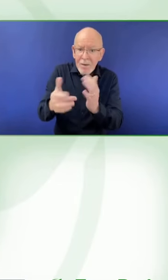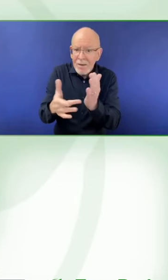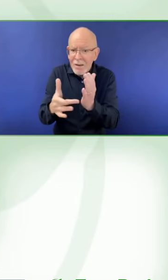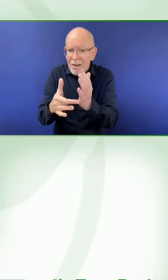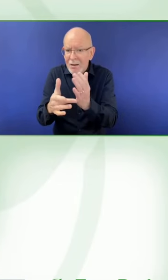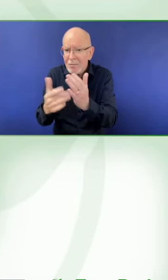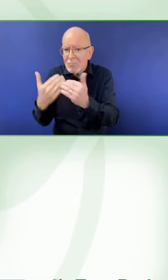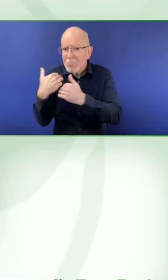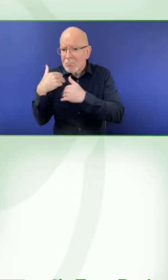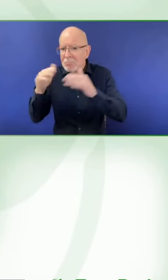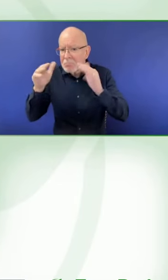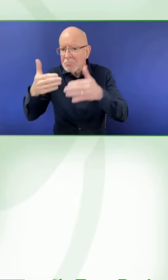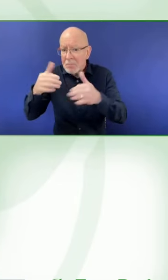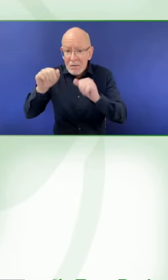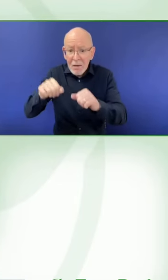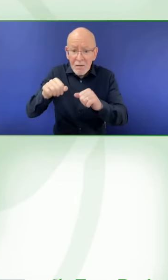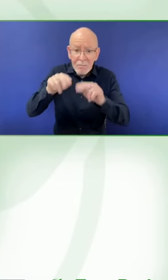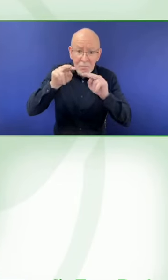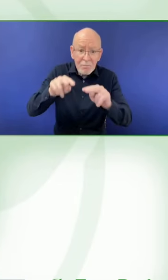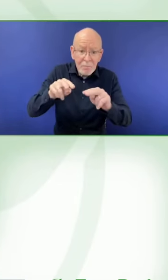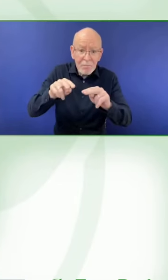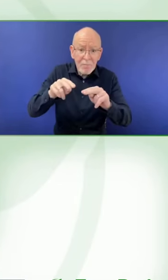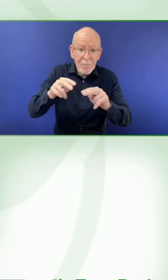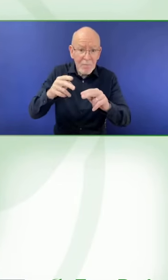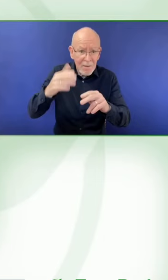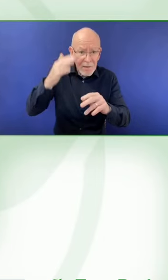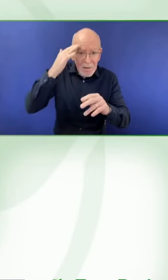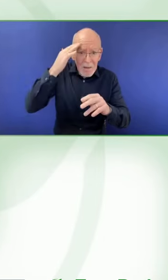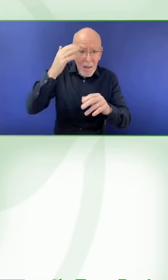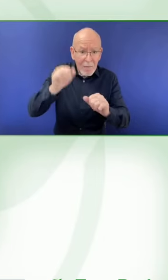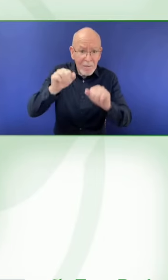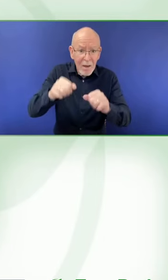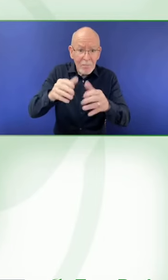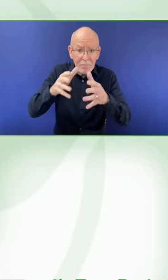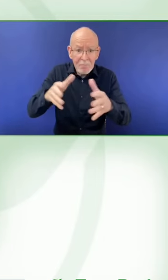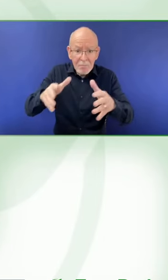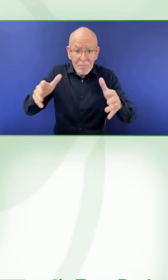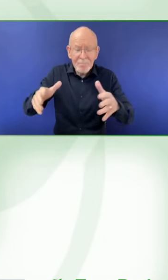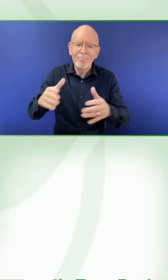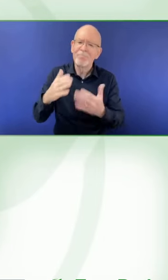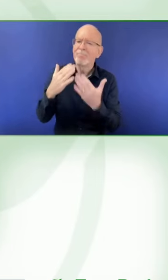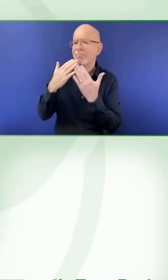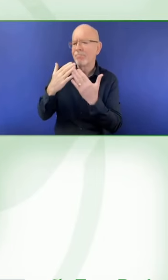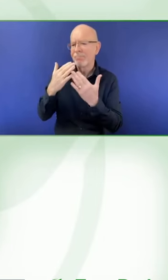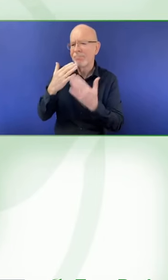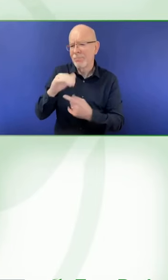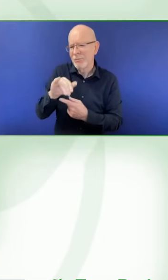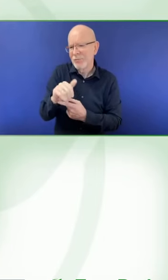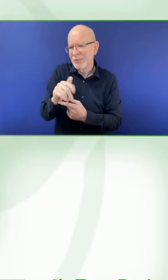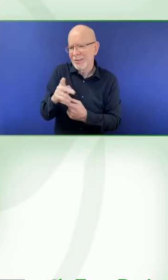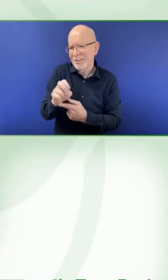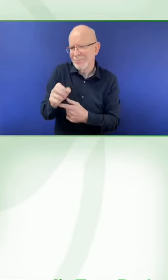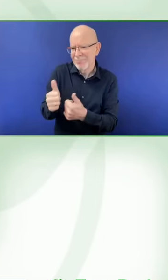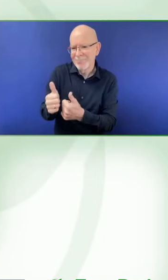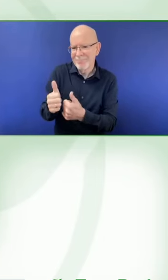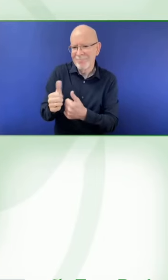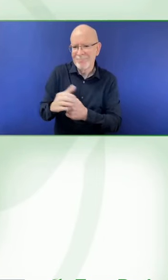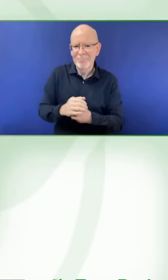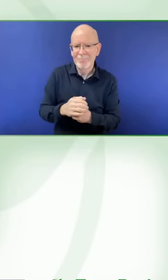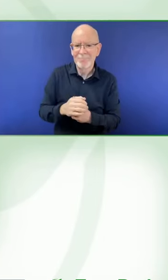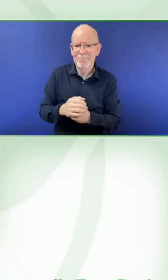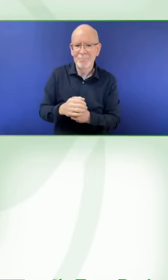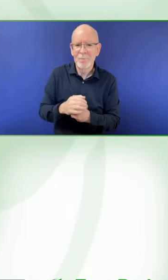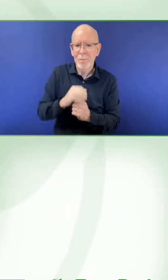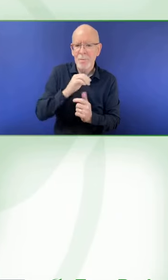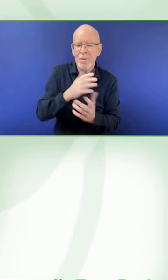Yeah, we're making very good time. So thank you to my panel for being timely. Monica Ackerman from Scotiabank in Canada. Are you still